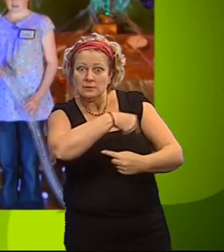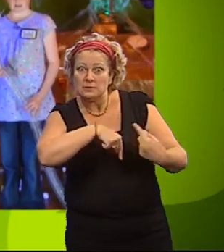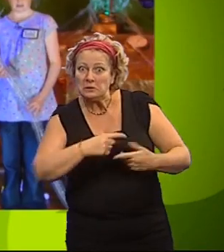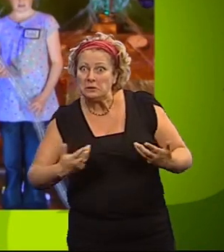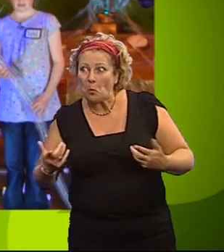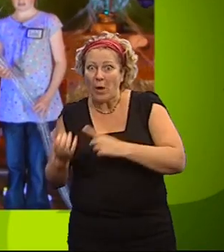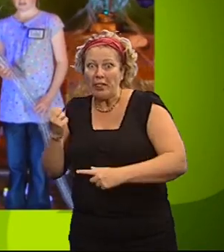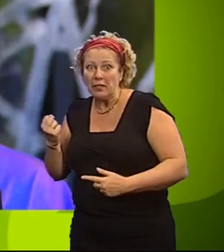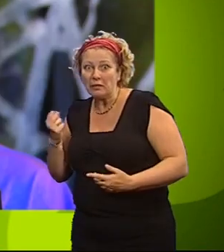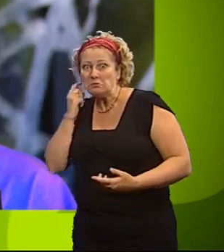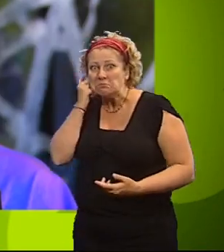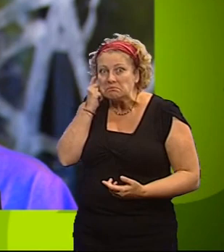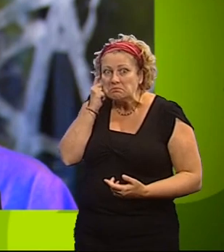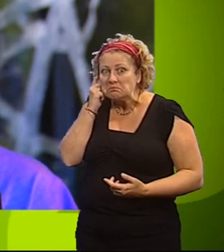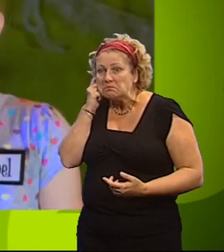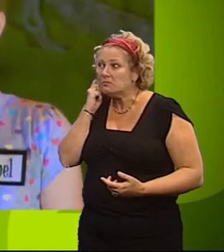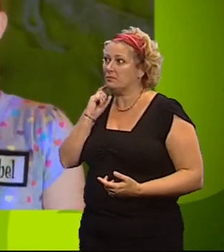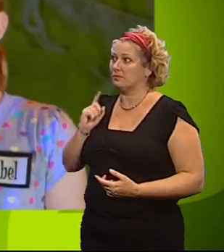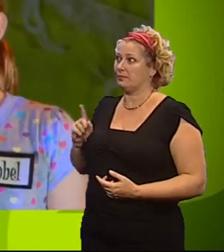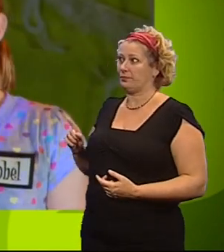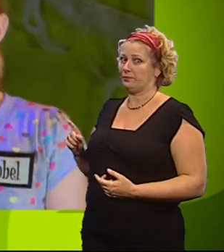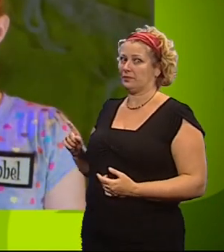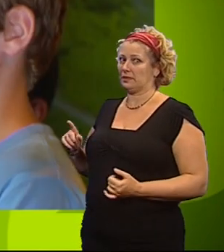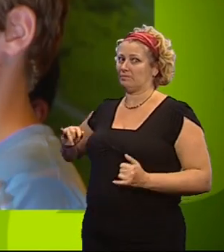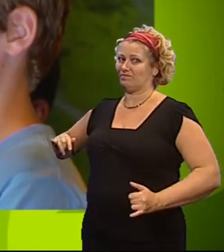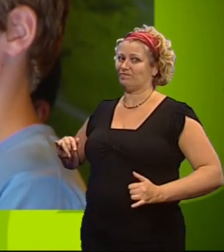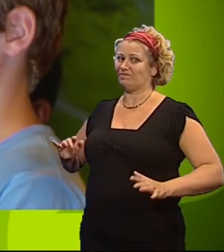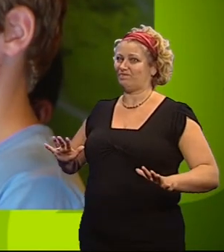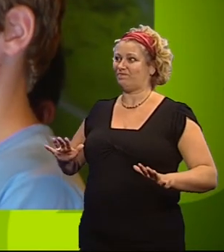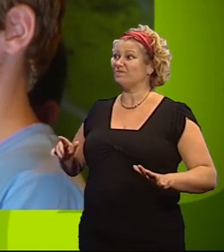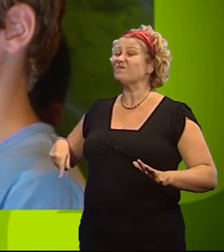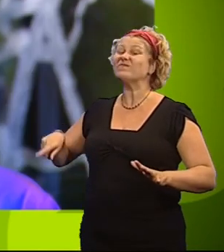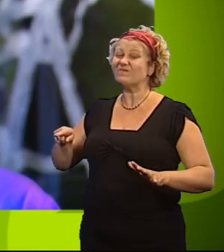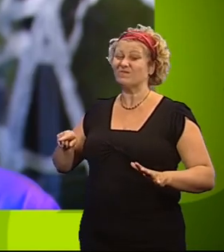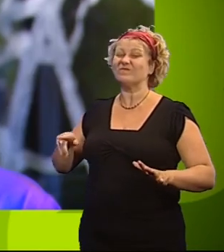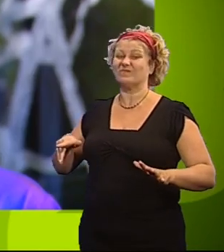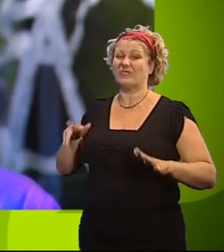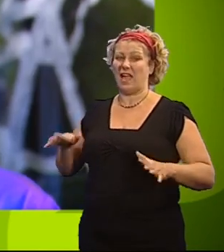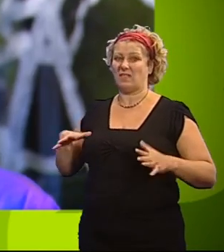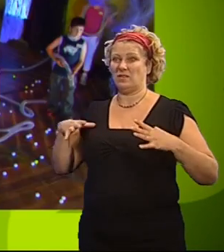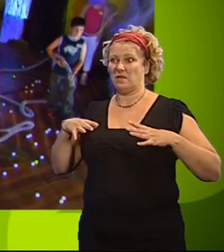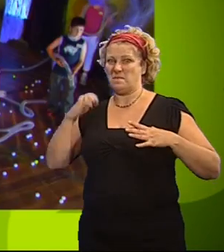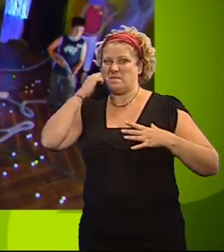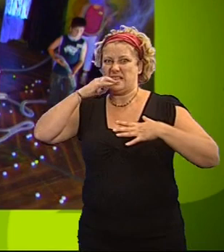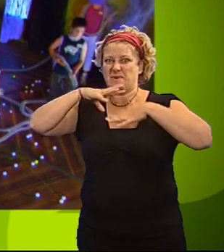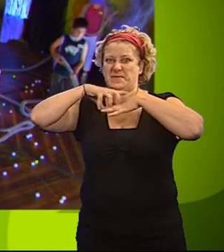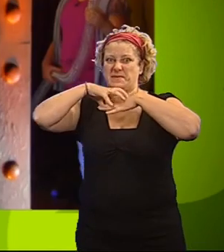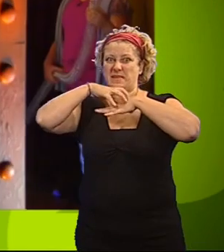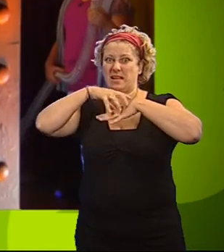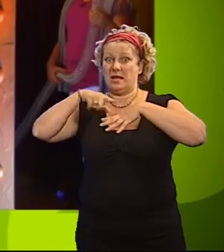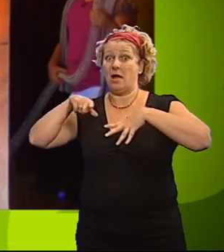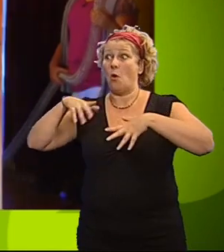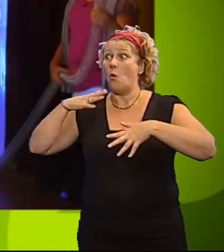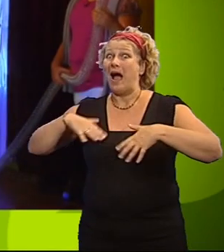Unfortunates. Prepare for Black Widow. To pass, you must suck up all of the white eggs. You have 90